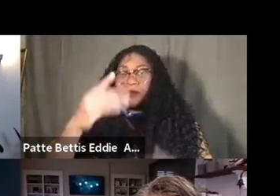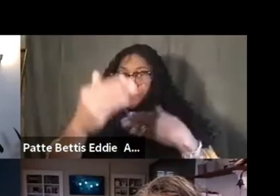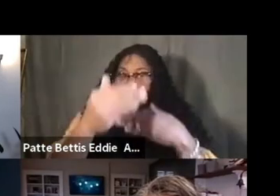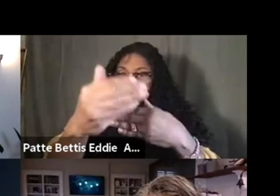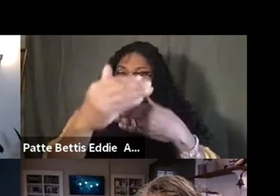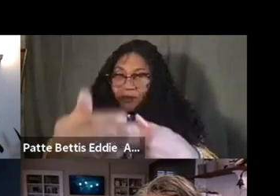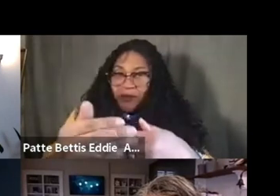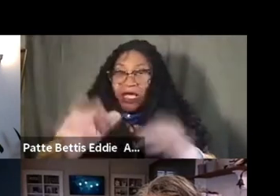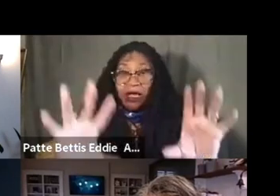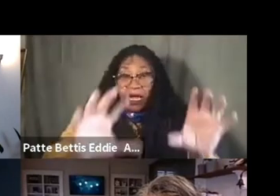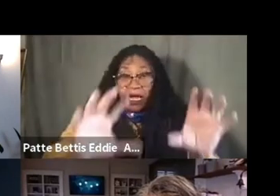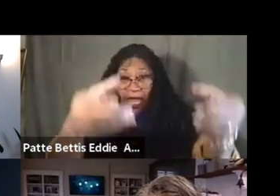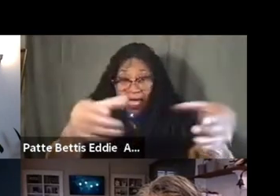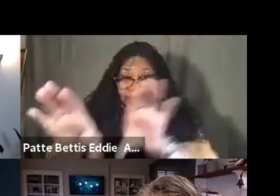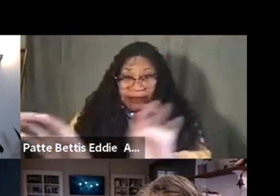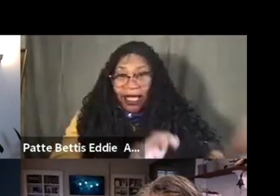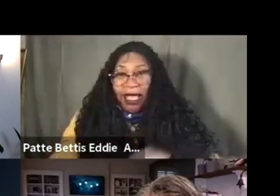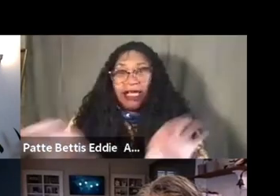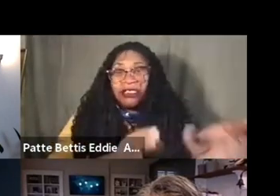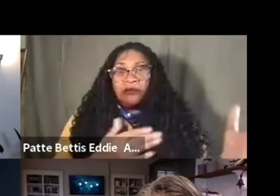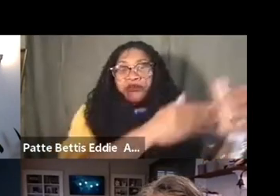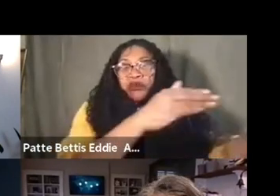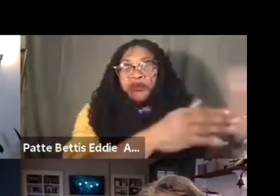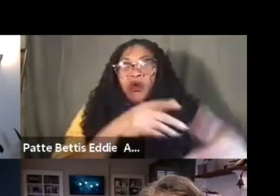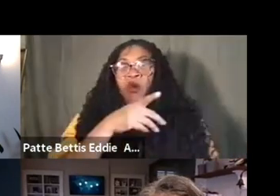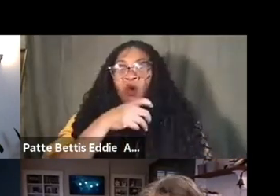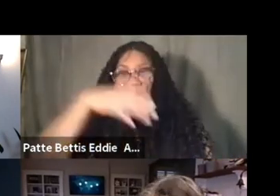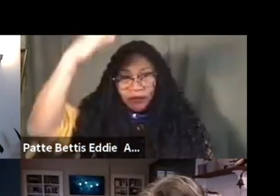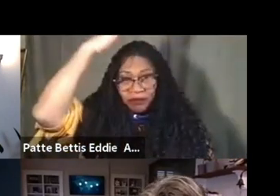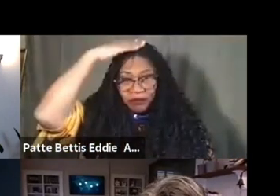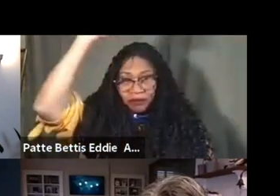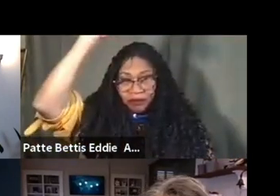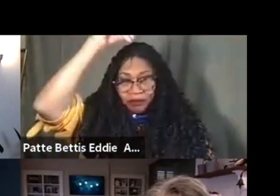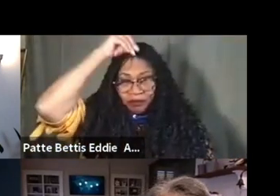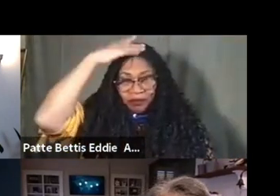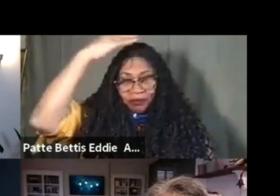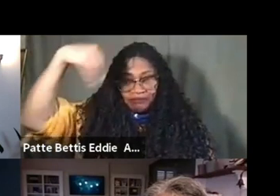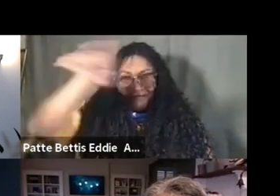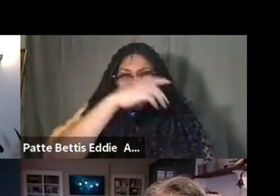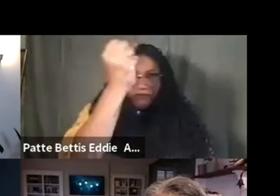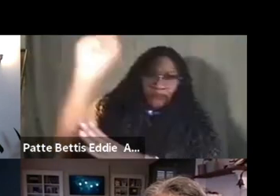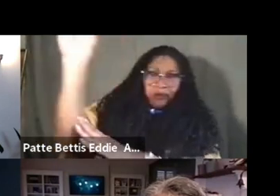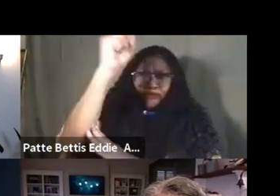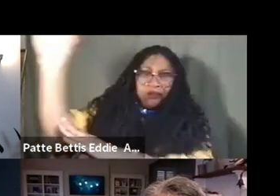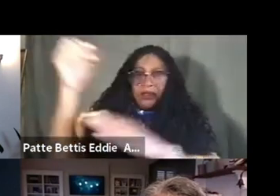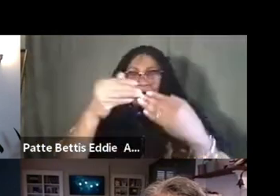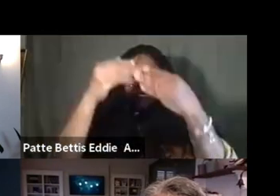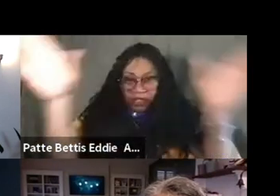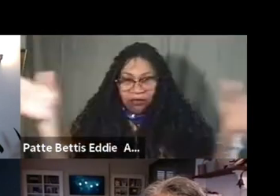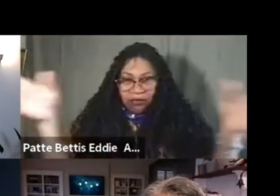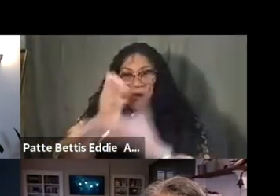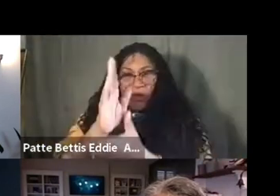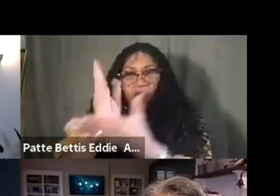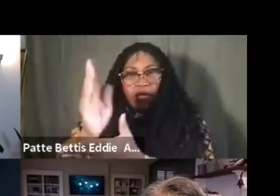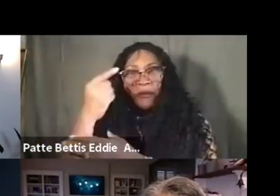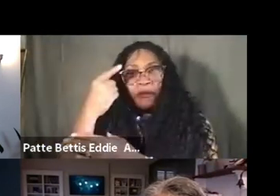lawsuit against the city of Portland and suing the Trump administration for the federal response of those defending the general populace's right to protest.